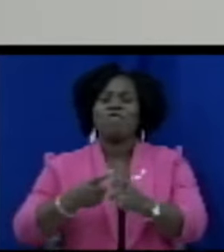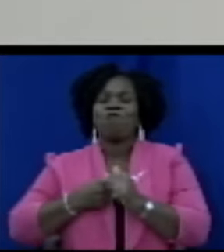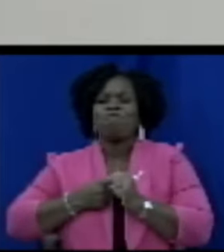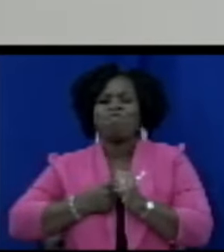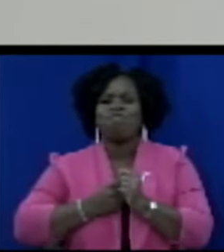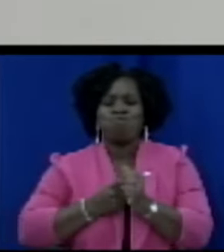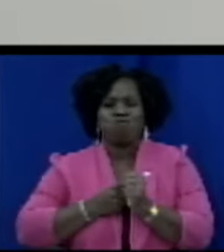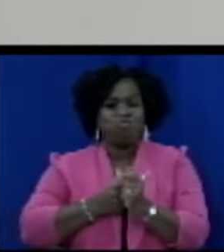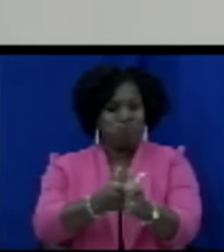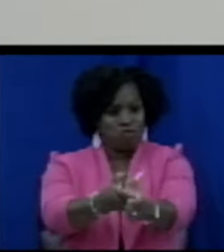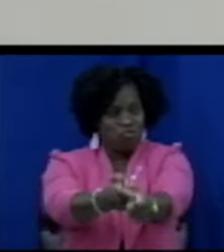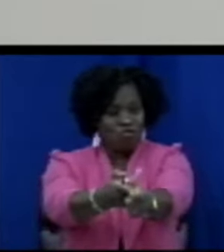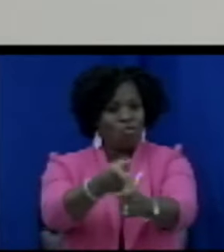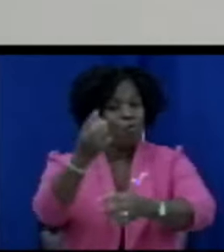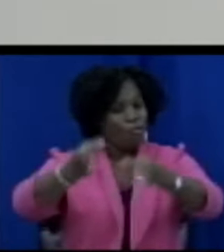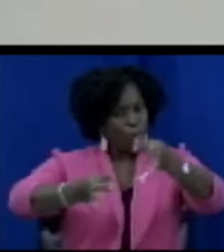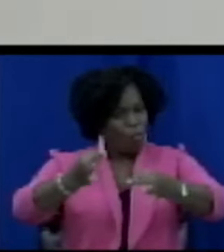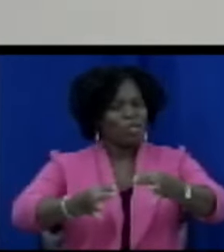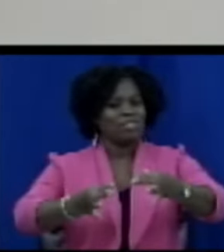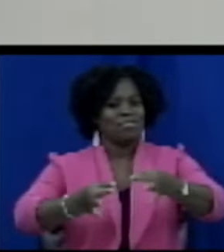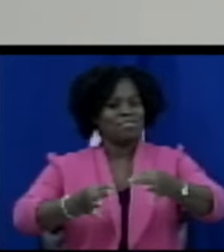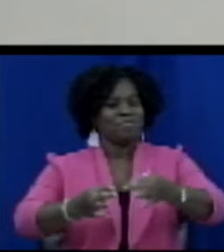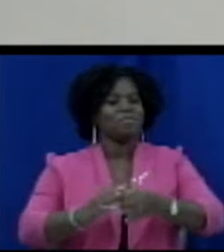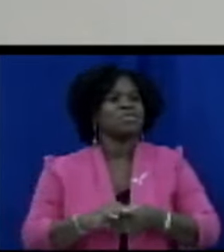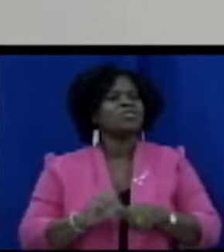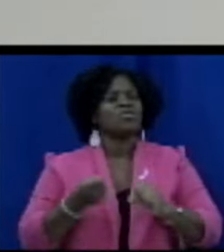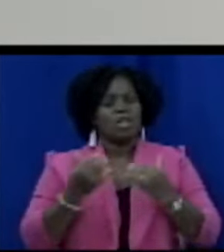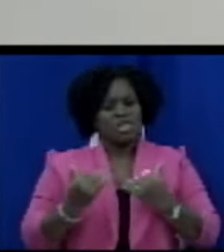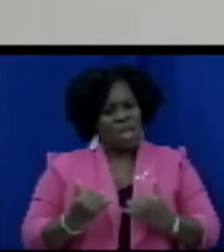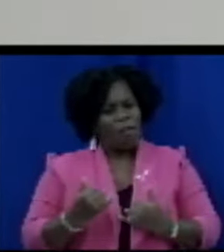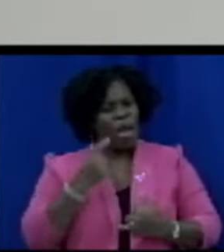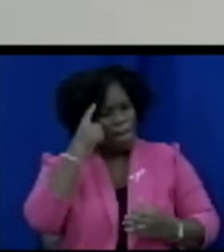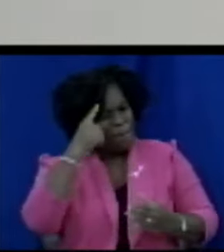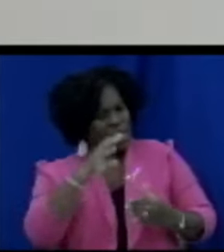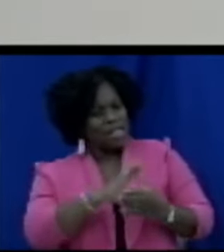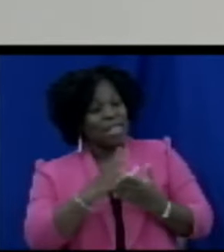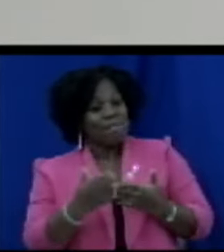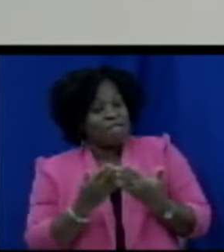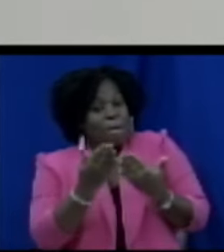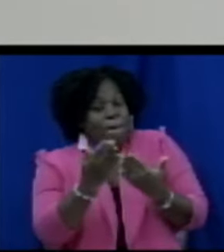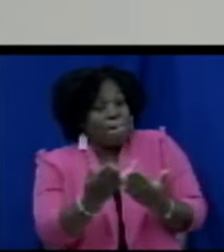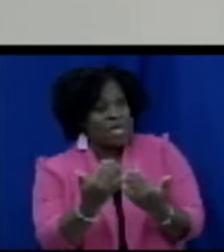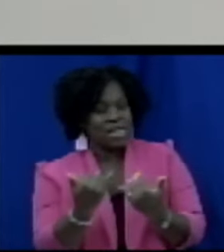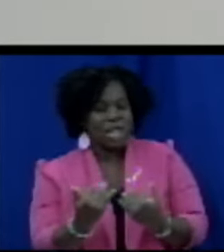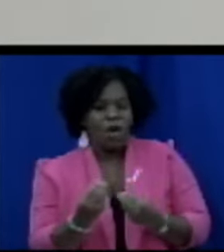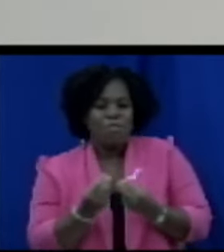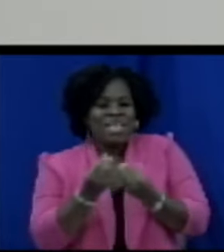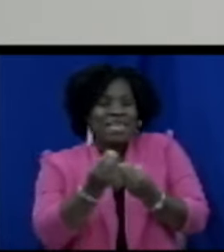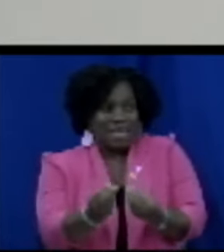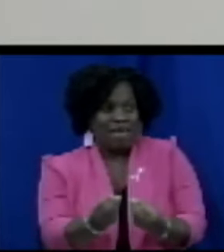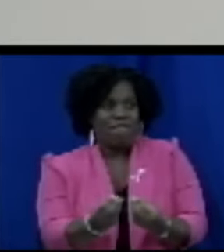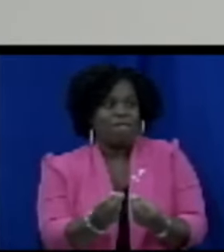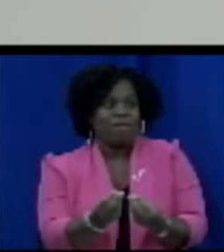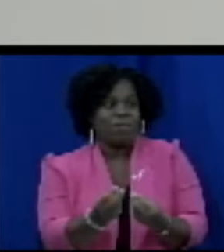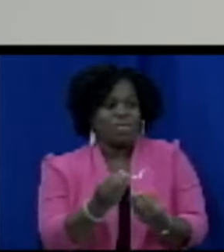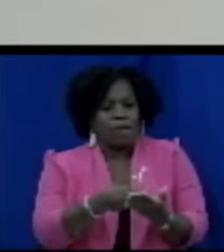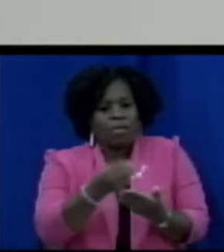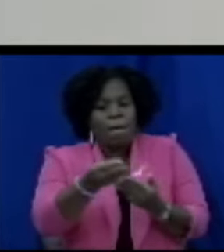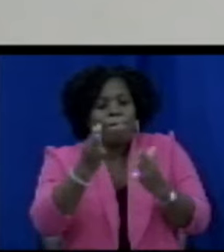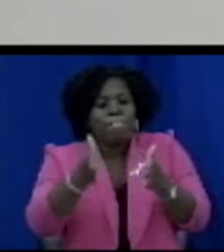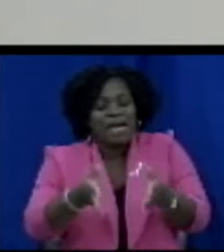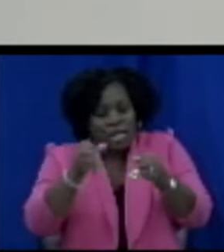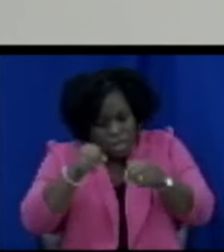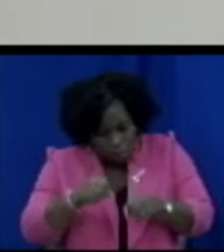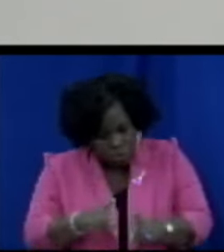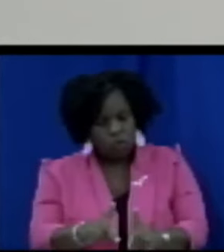and so I believe because this bill now gives the consumers the option of going to court some